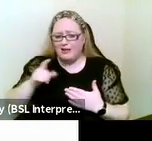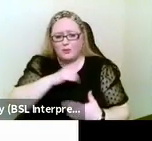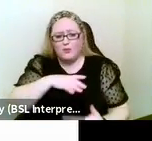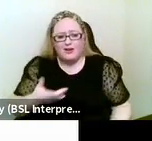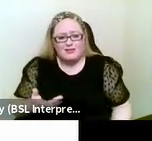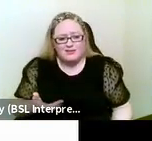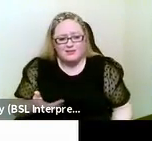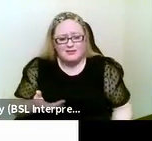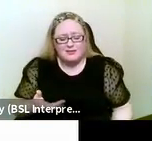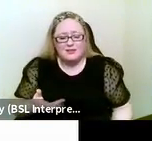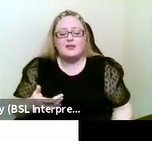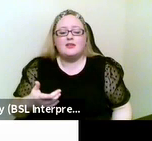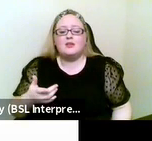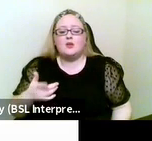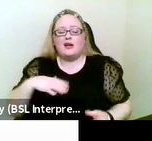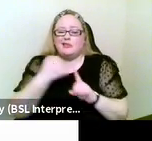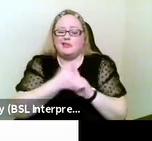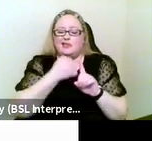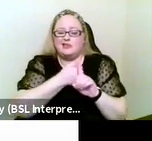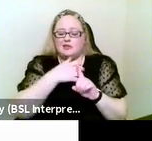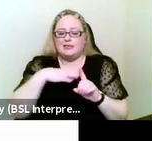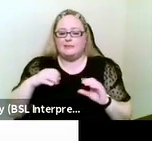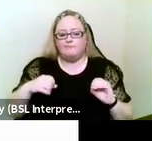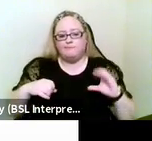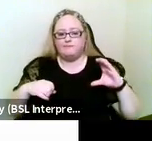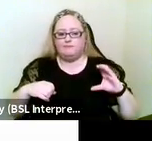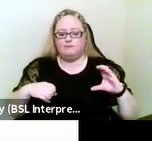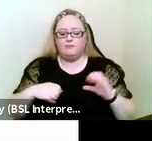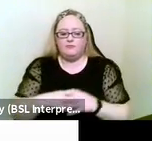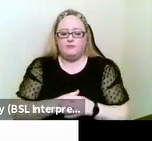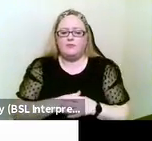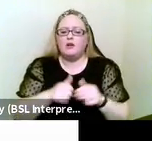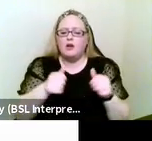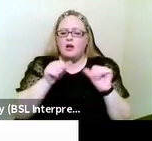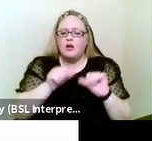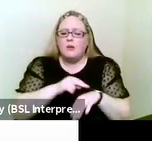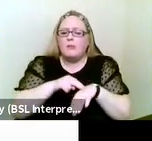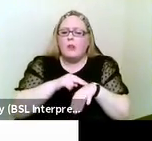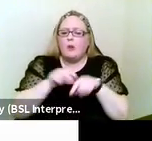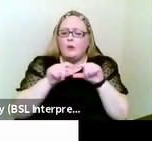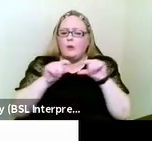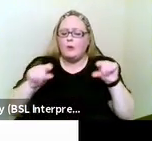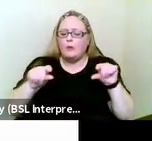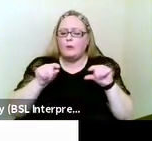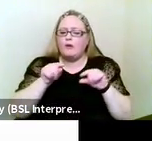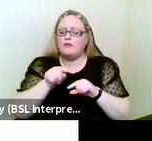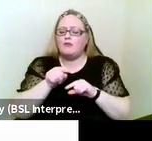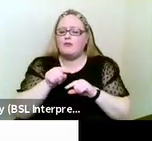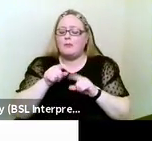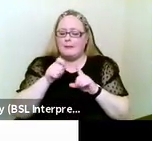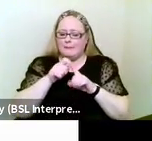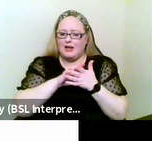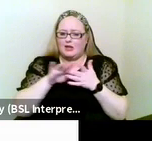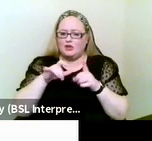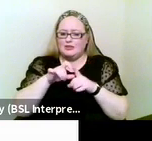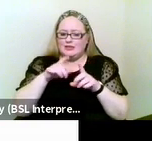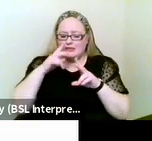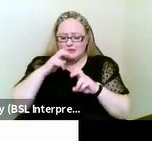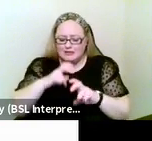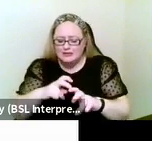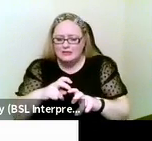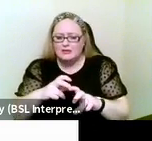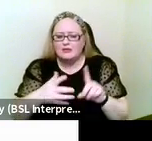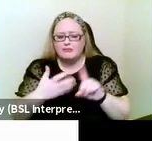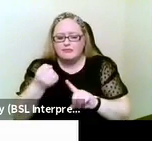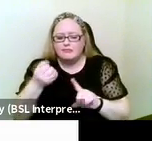essential for deaf, blind people. And this very much came from my own PhD research, recognizing that one of the things that